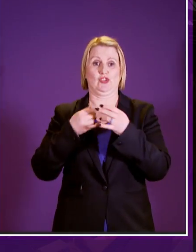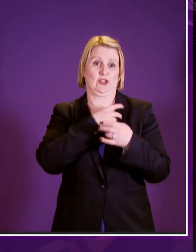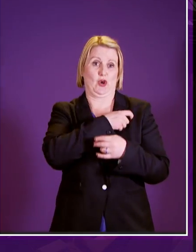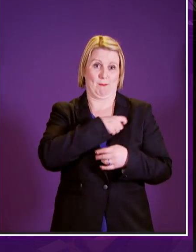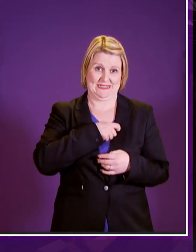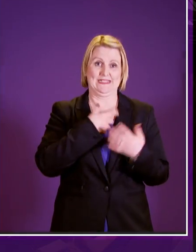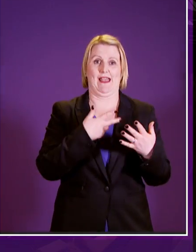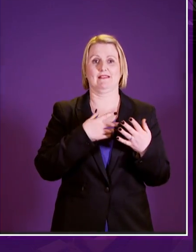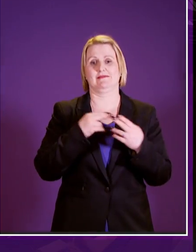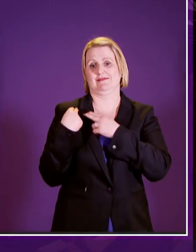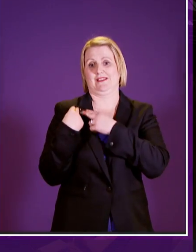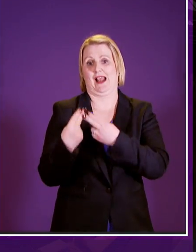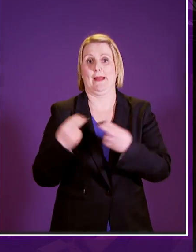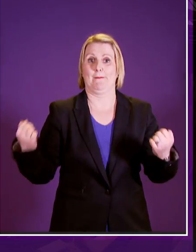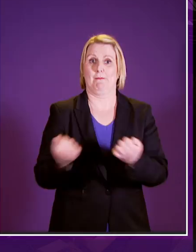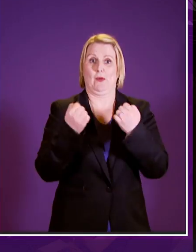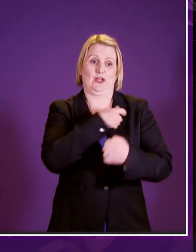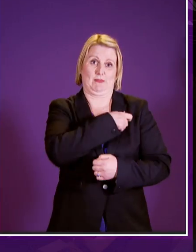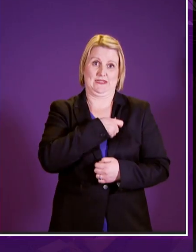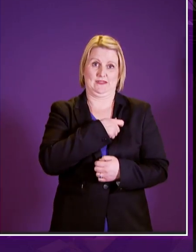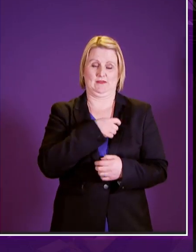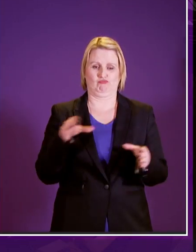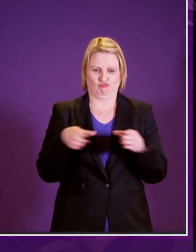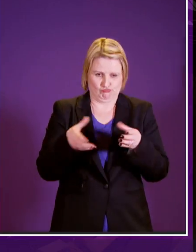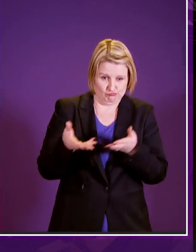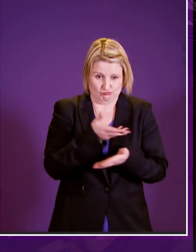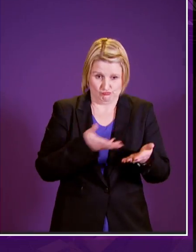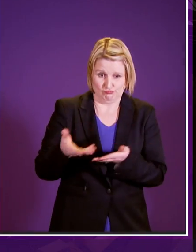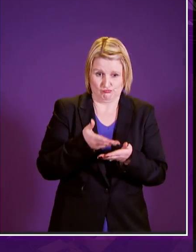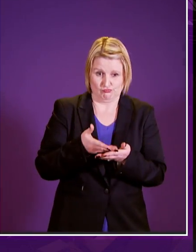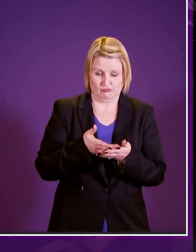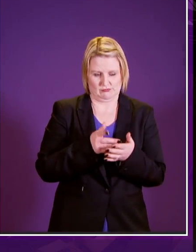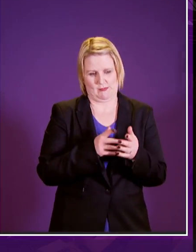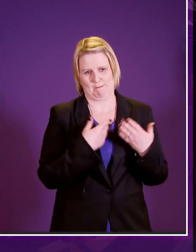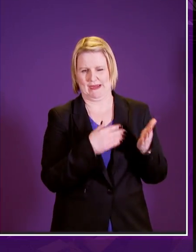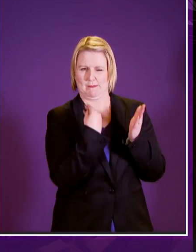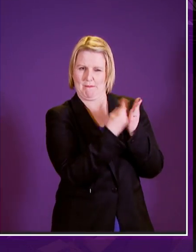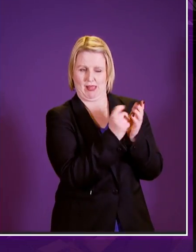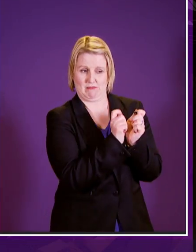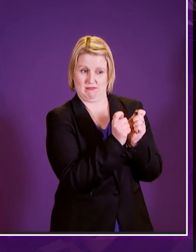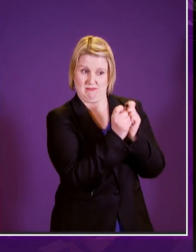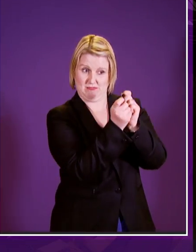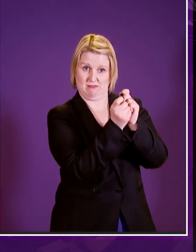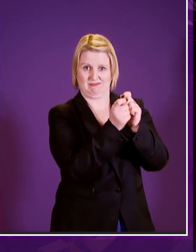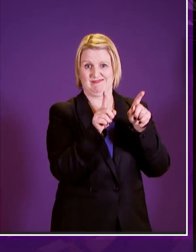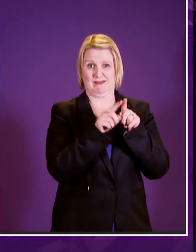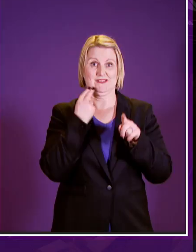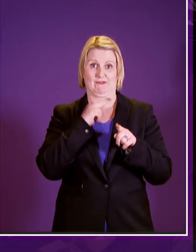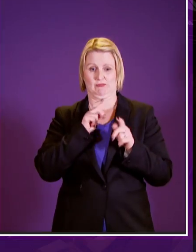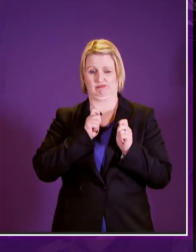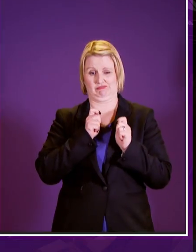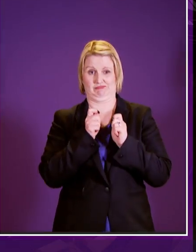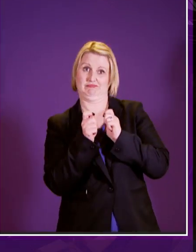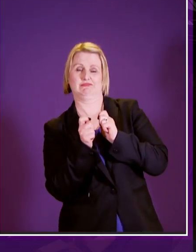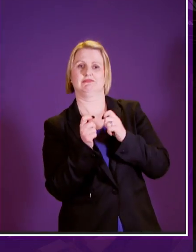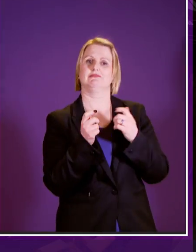powers committee this area of the bill has now been substantially amended including earlier on this afternoon and improved and the minister i think deserves